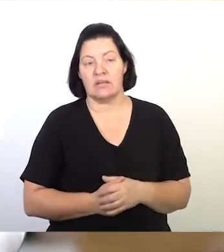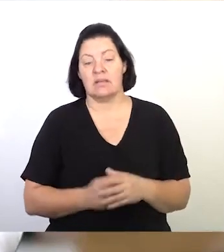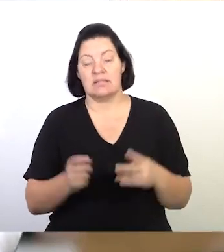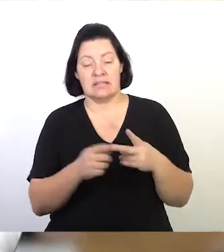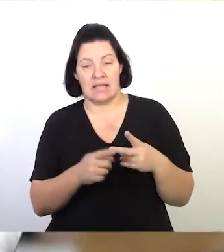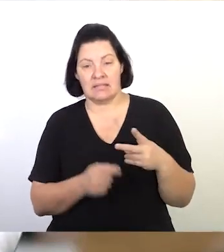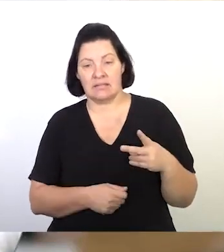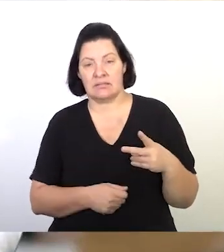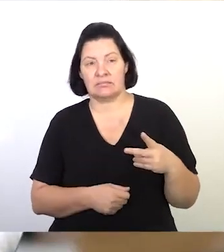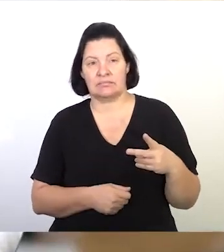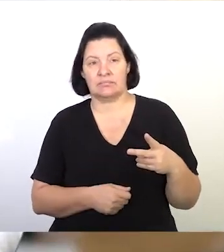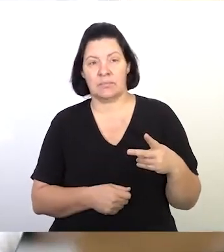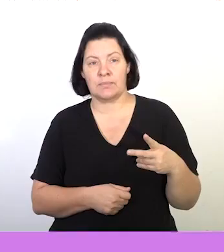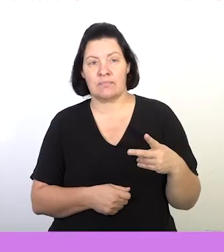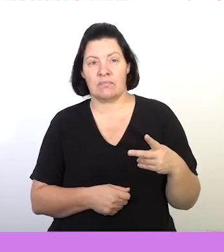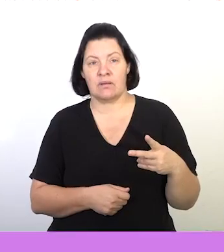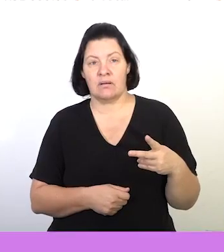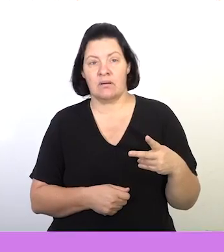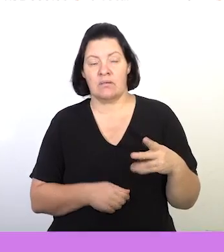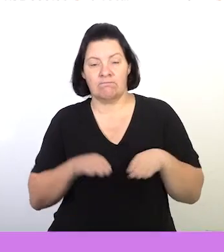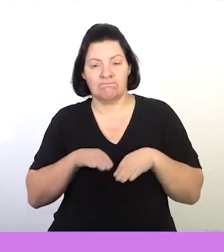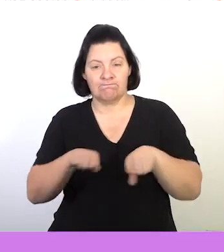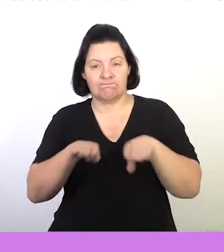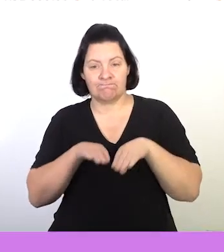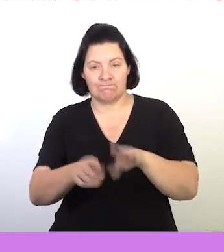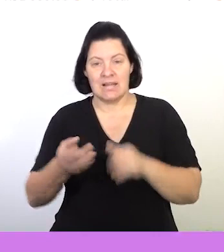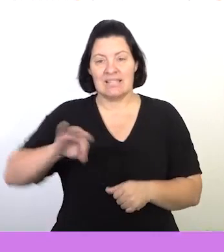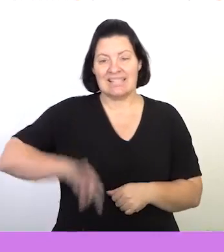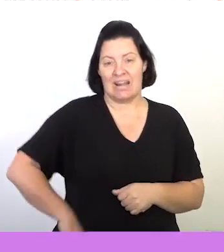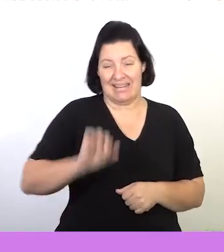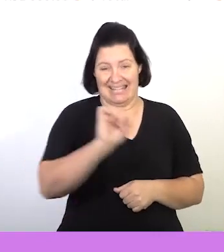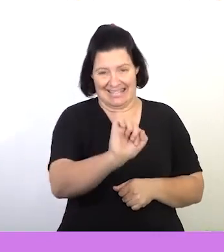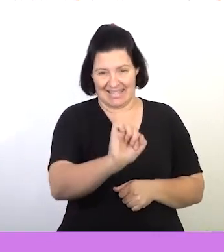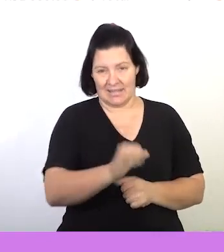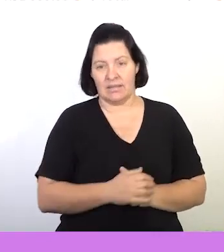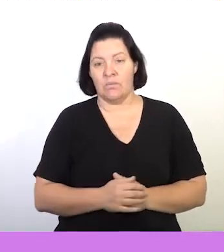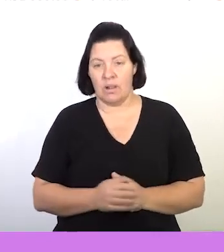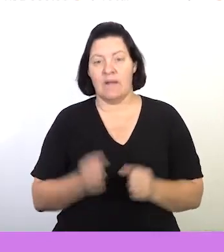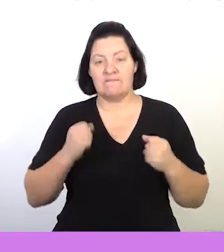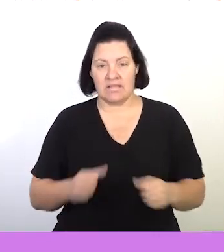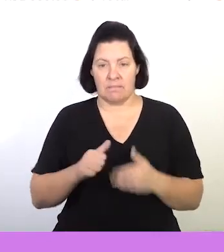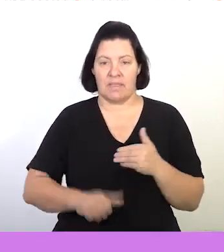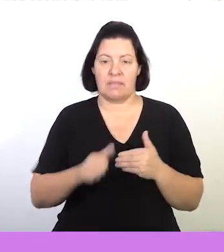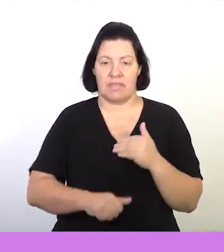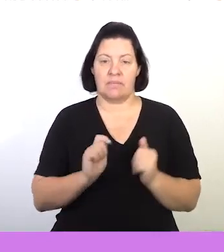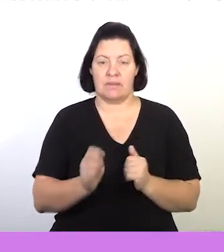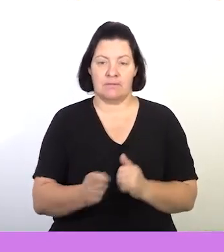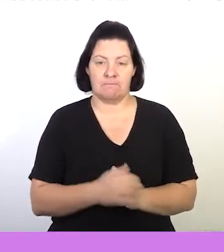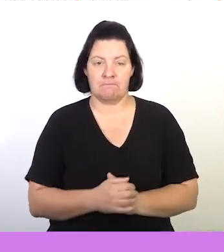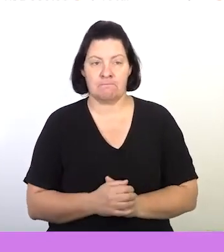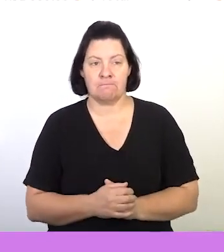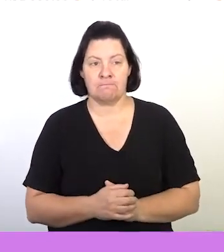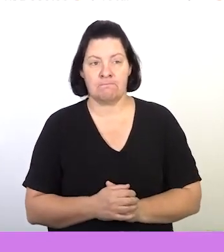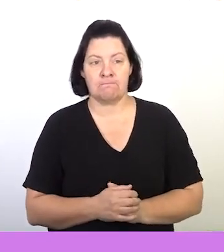month basis. And then that will also be the seamstress wage. Whatever they will pay seamstress